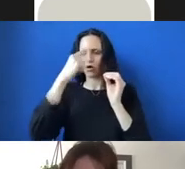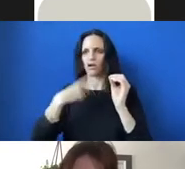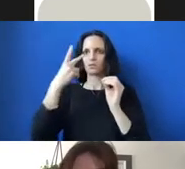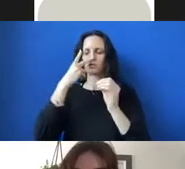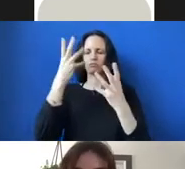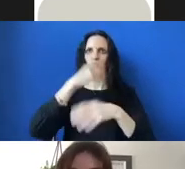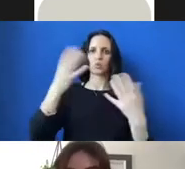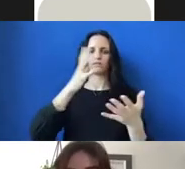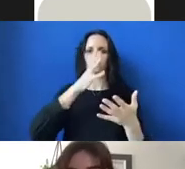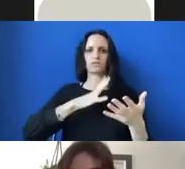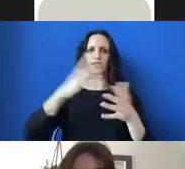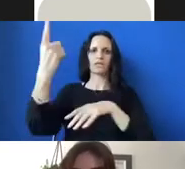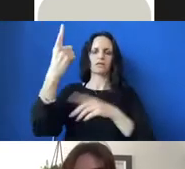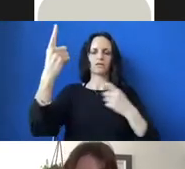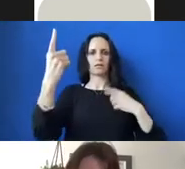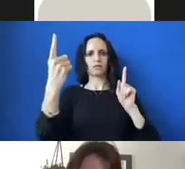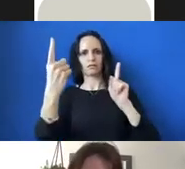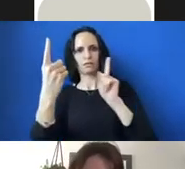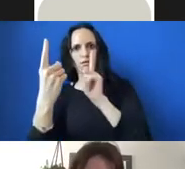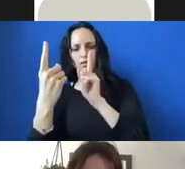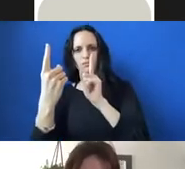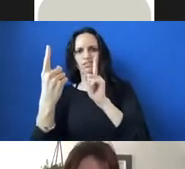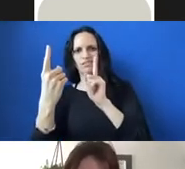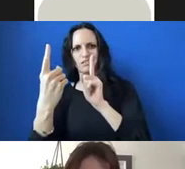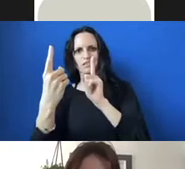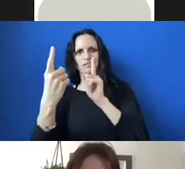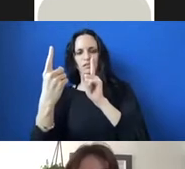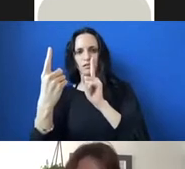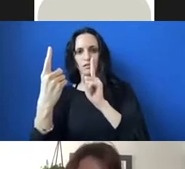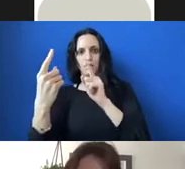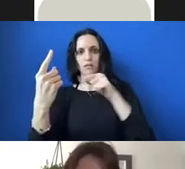land. I went towards her, but between her and me there appeared a large snake.